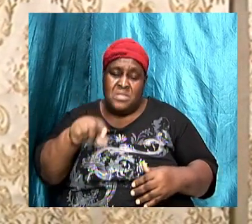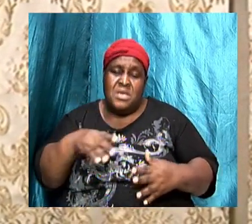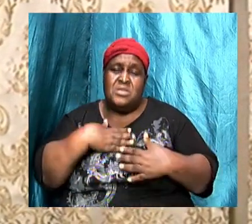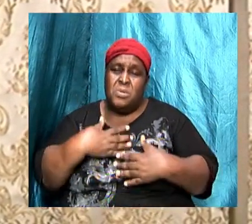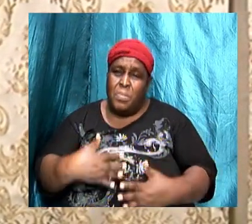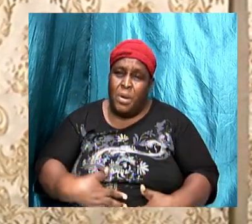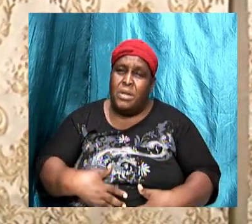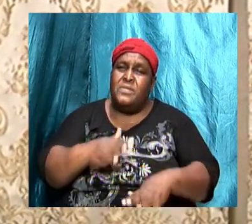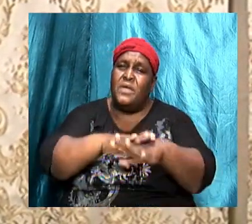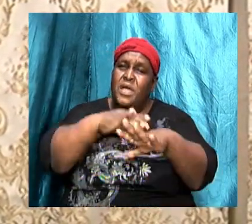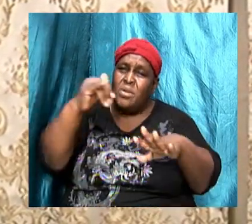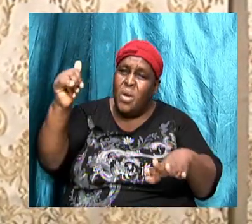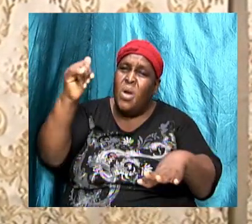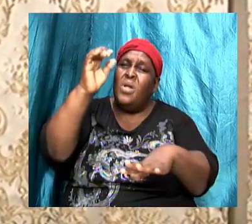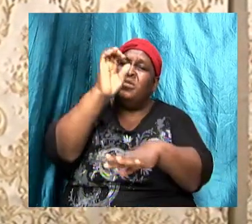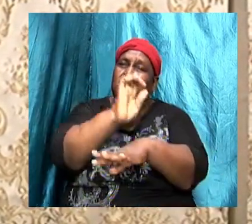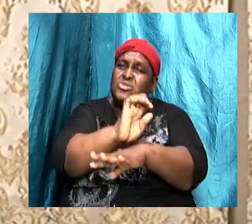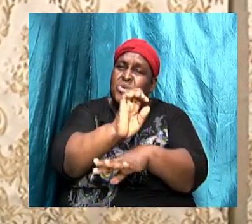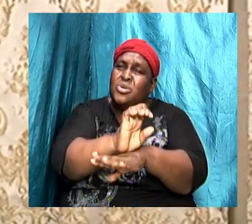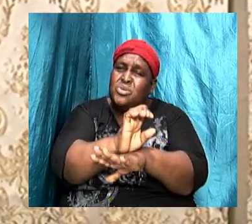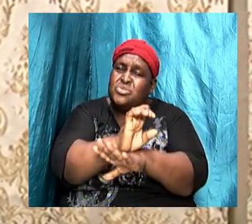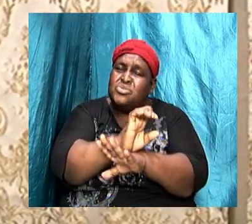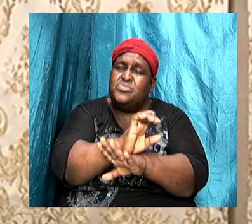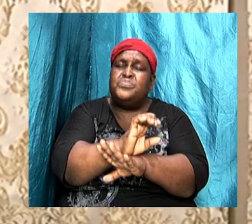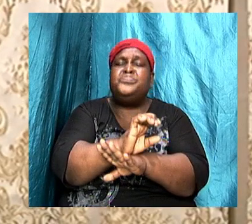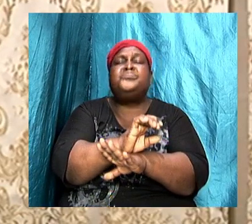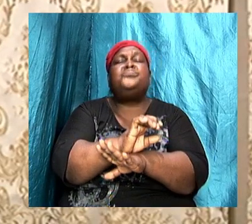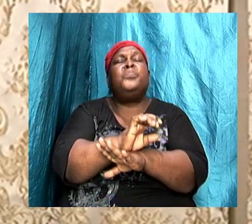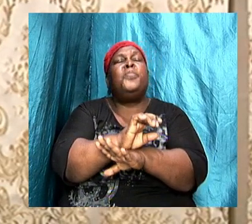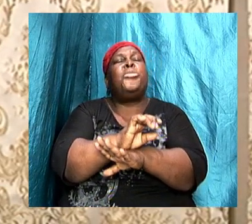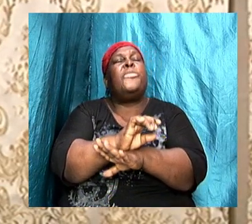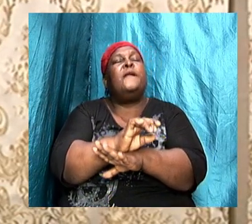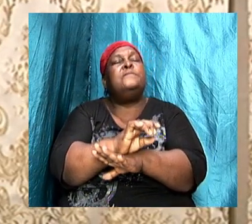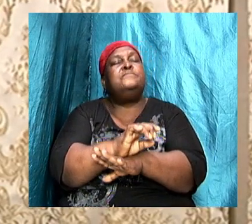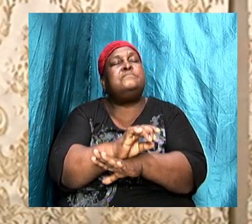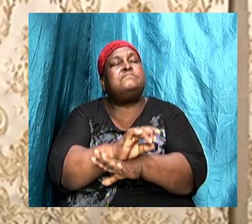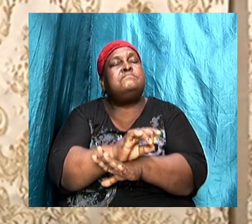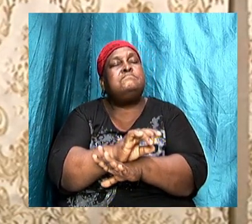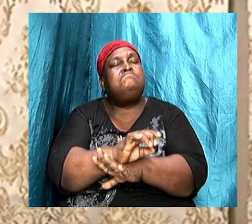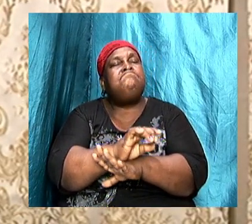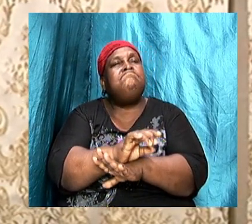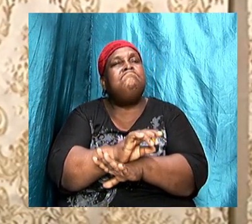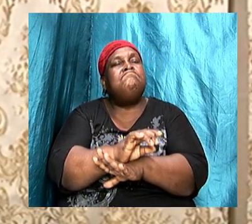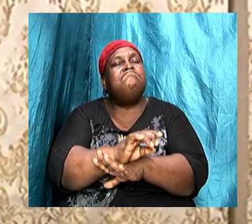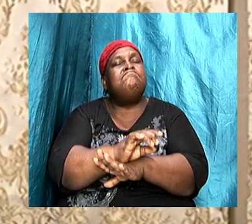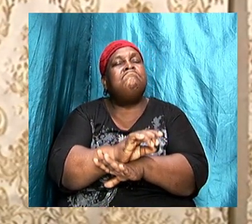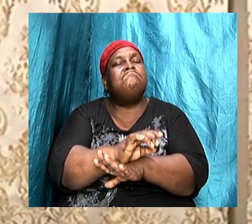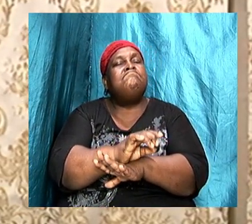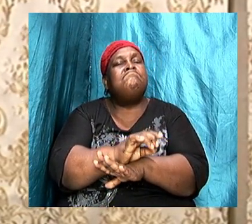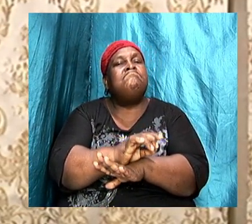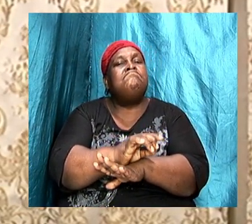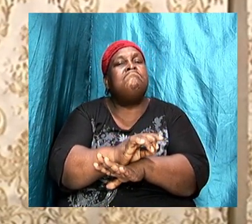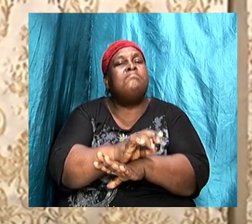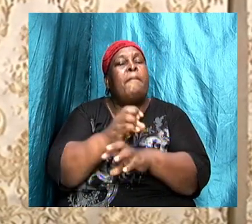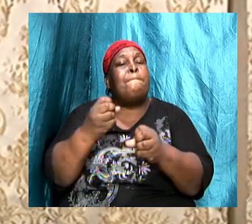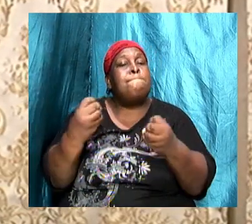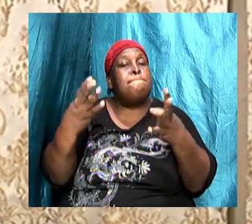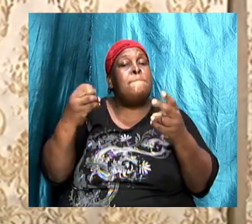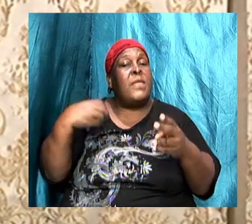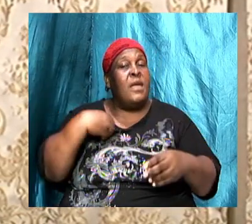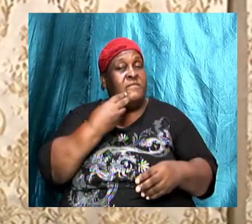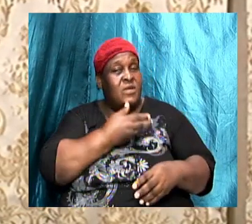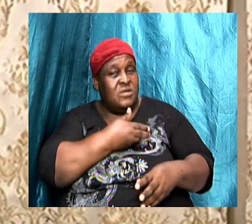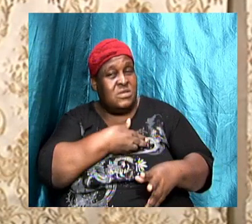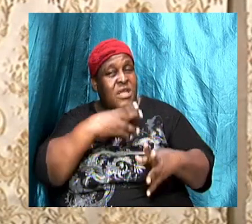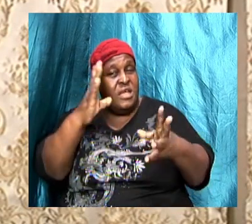body, this living organism called the church that many of us have